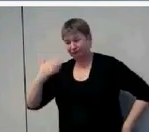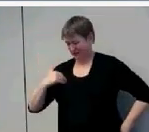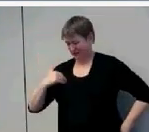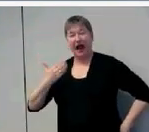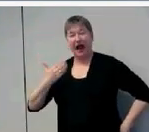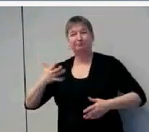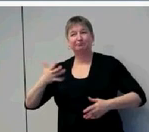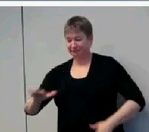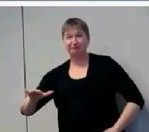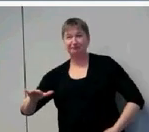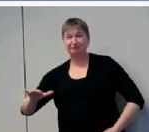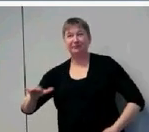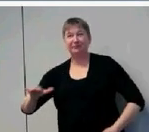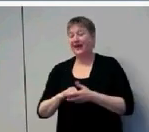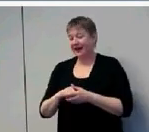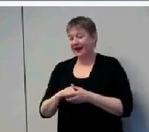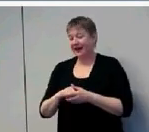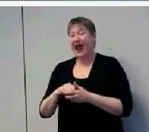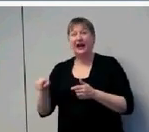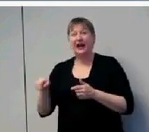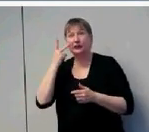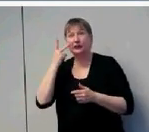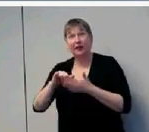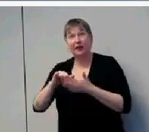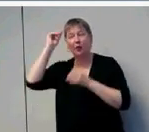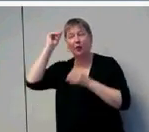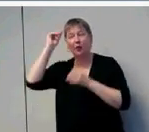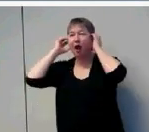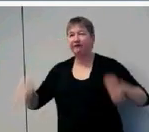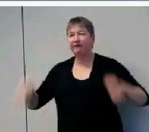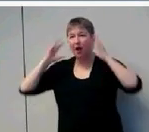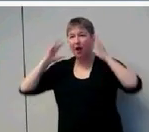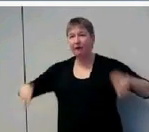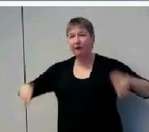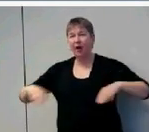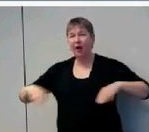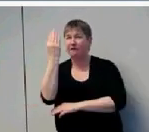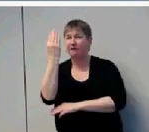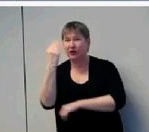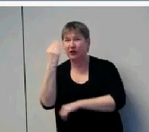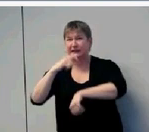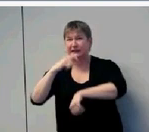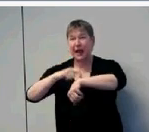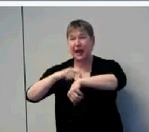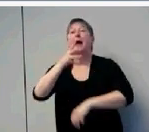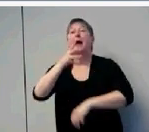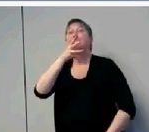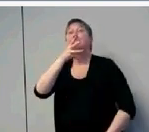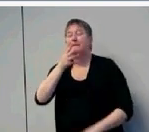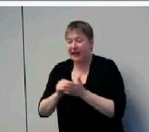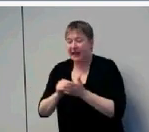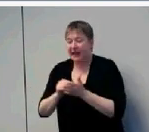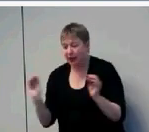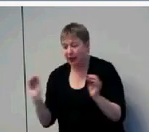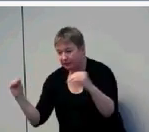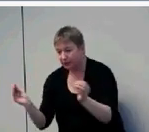that patient mother reinserting them over and over again. Finally, the child had a meltdown and the mother